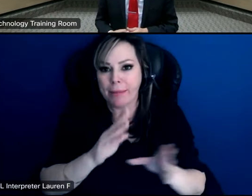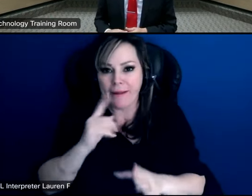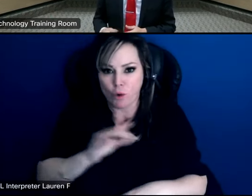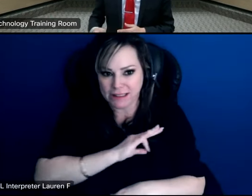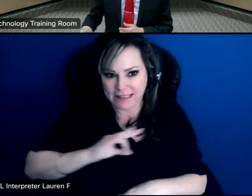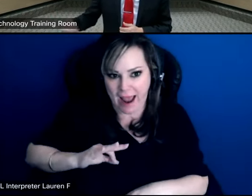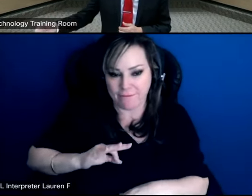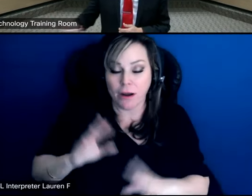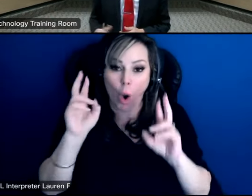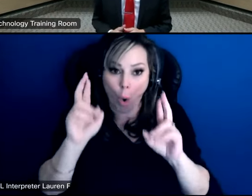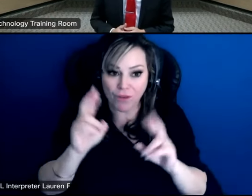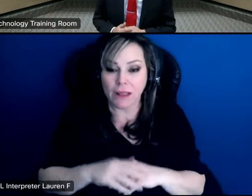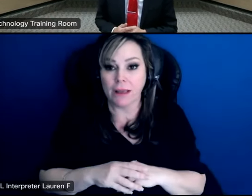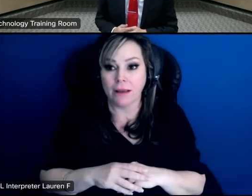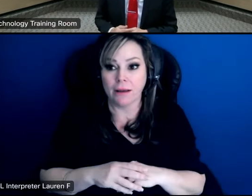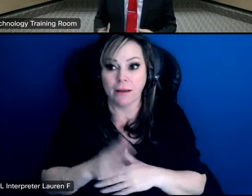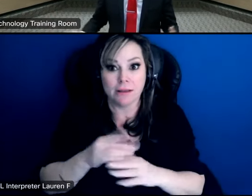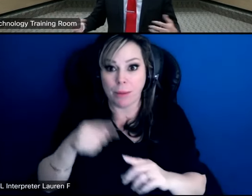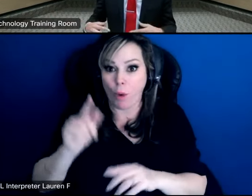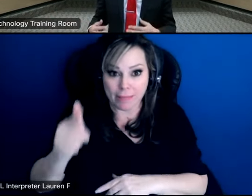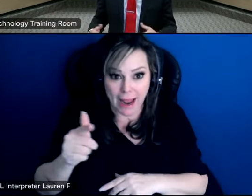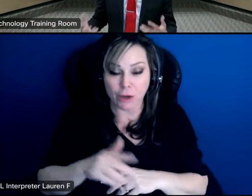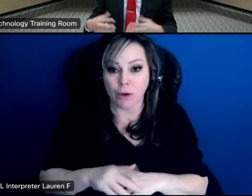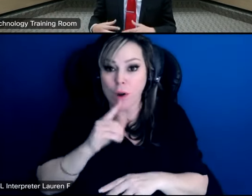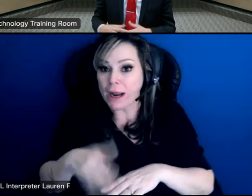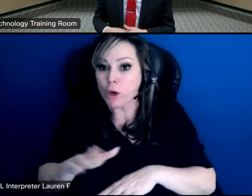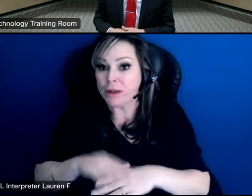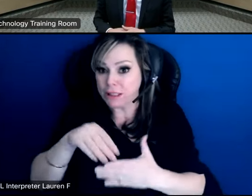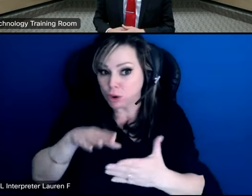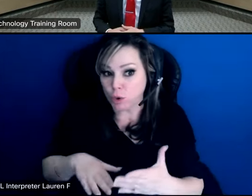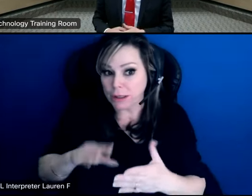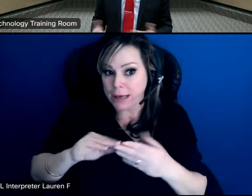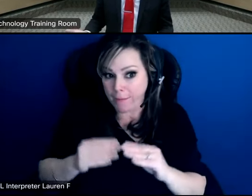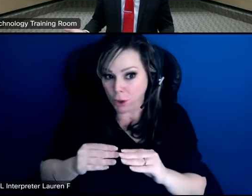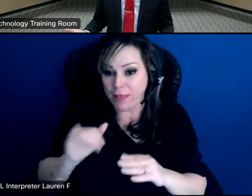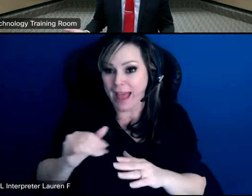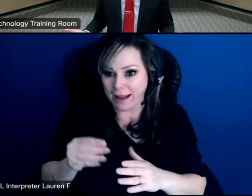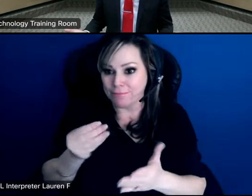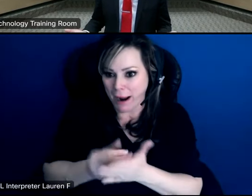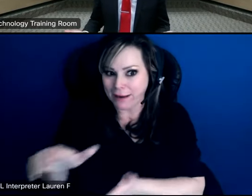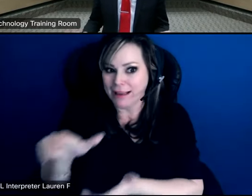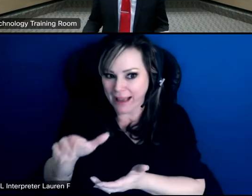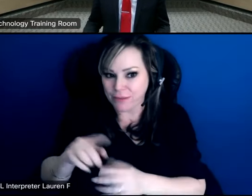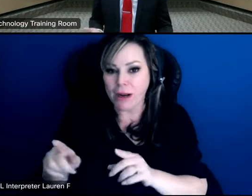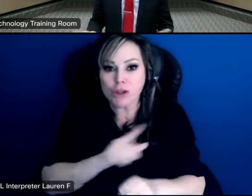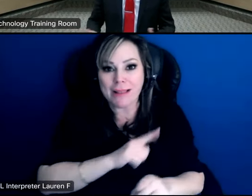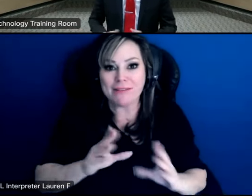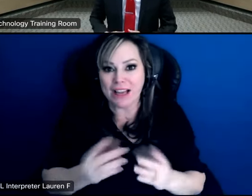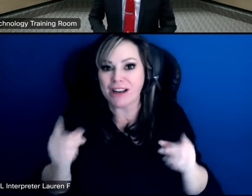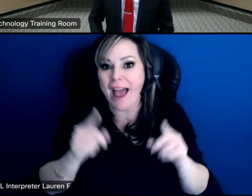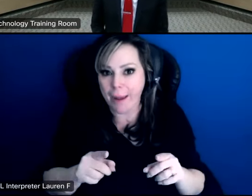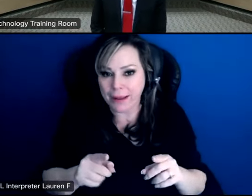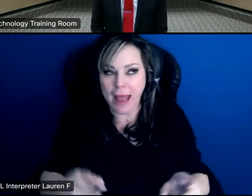and then hopefully get to a point where not only are we increasing students which will bring in revenue but we get to a legislative session which i hope the